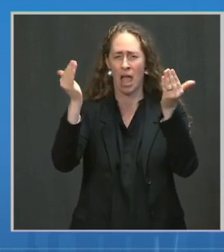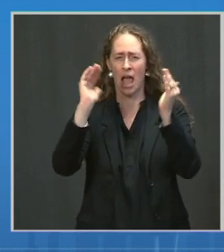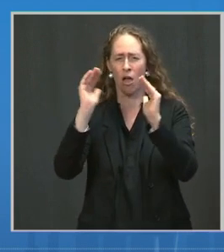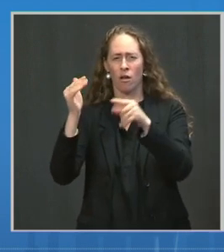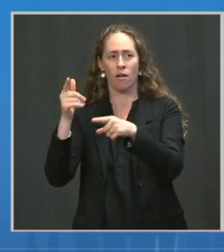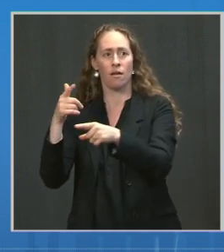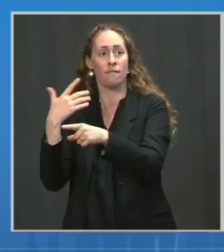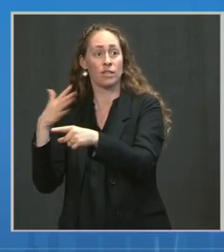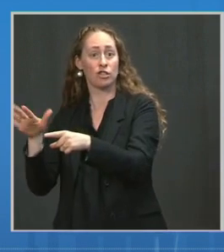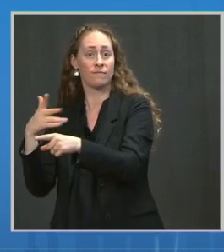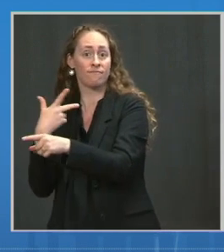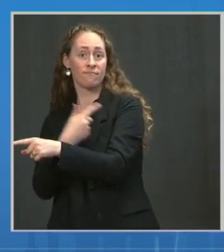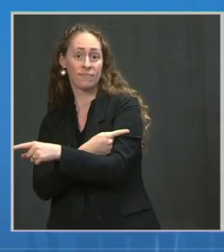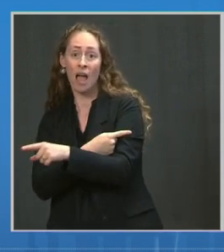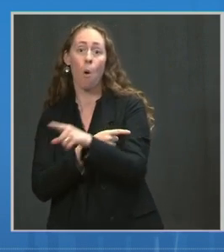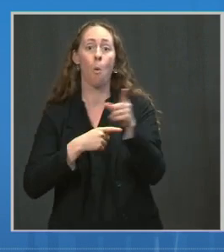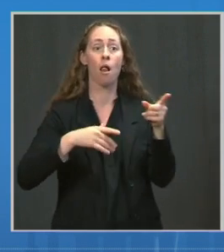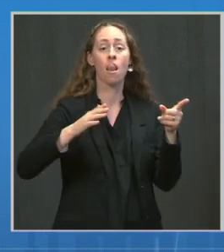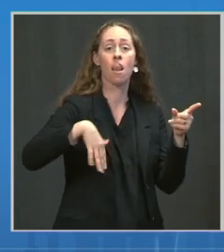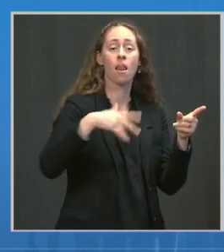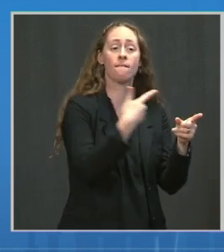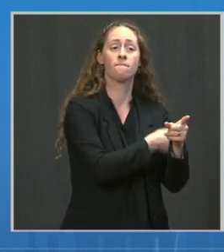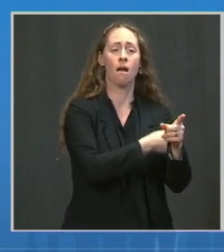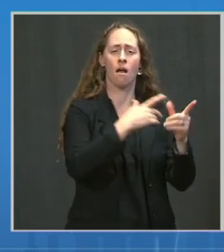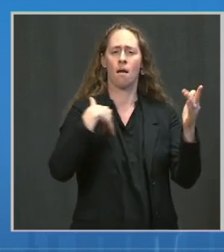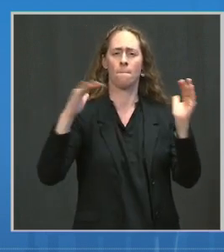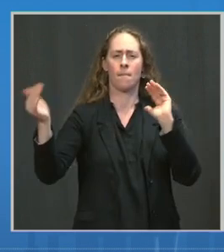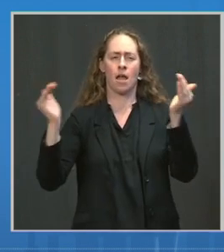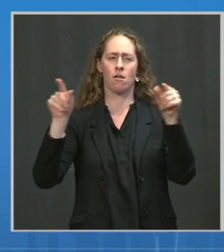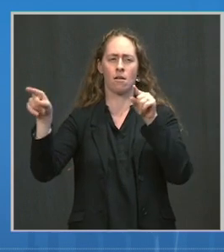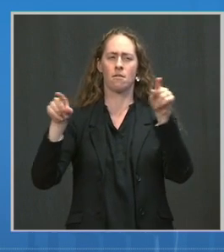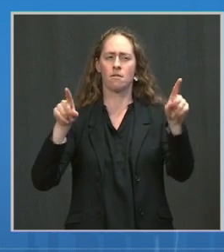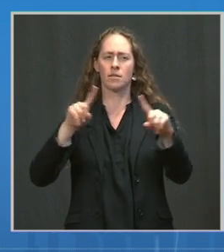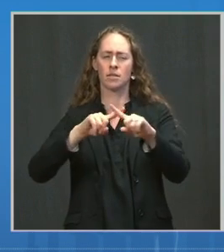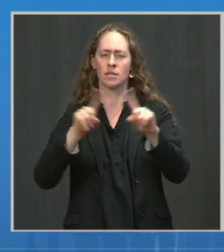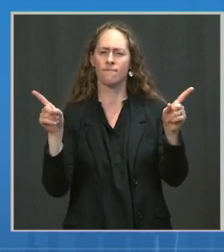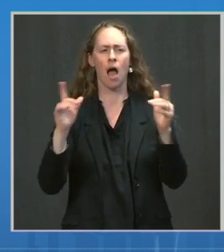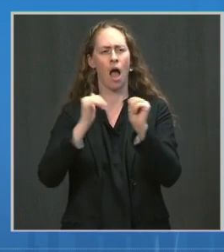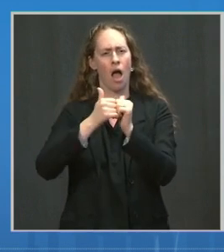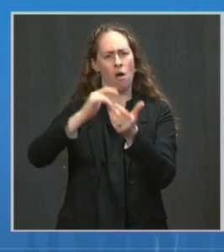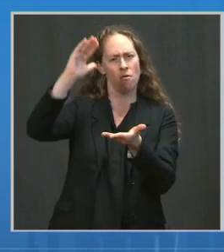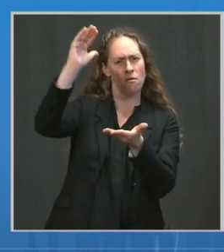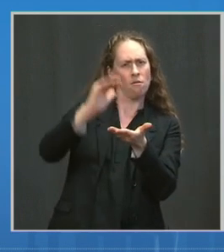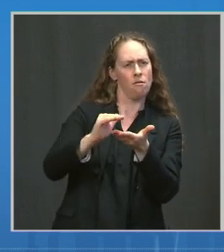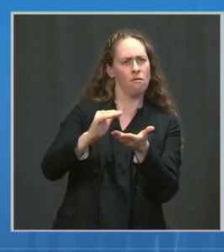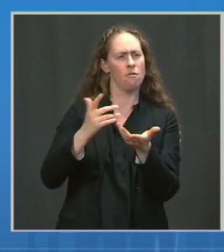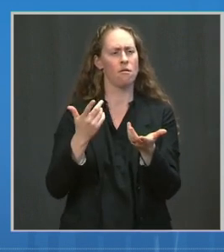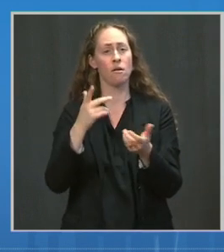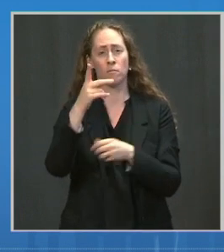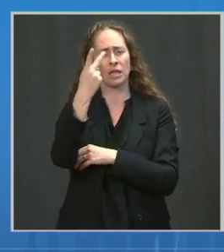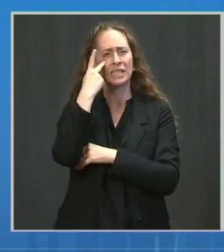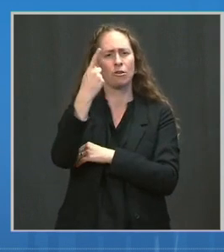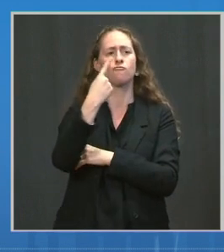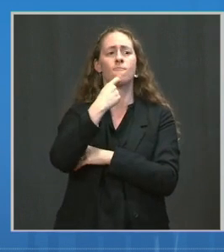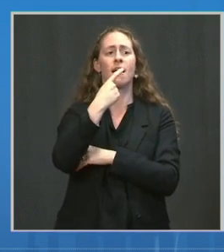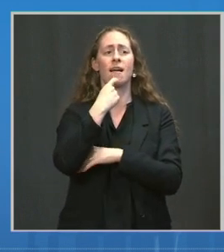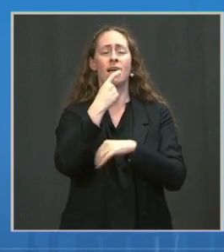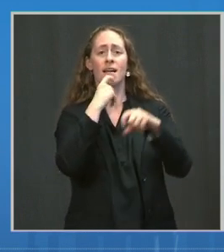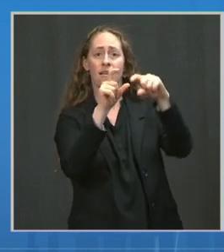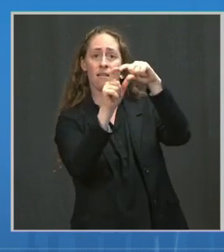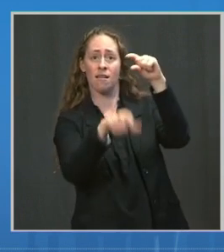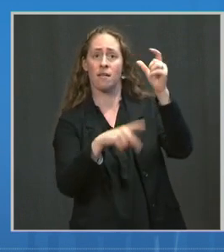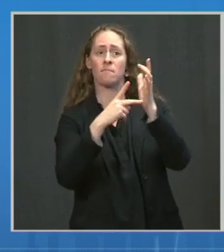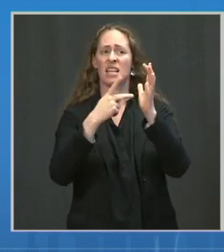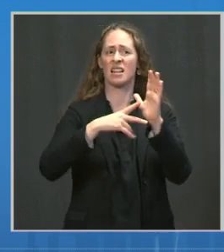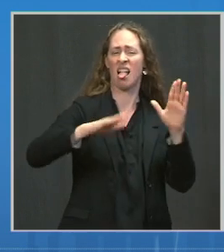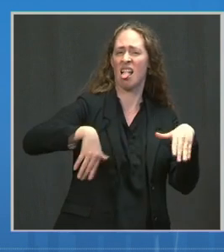people? What is the fold reduction when you're in red with unvaccinated versus in blue